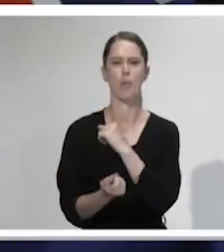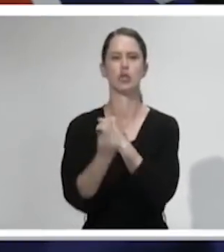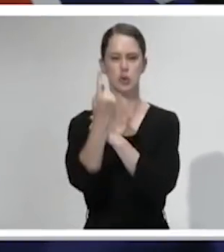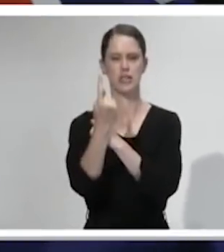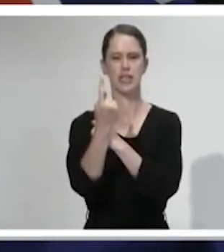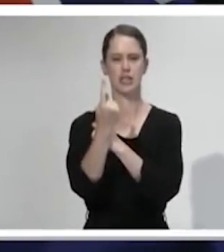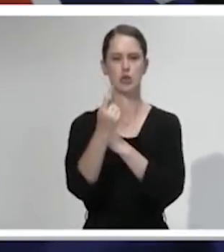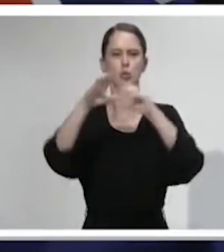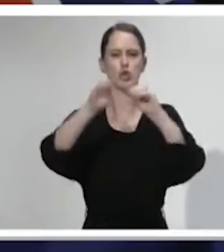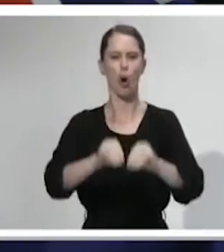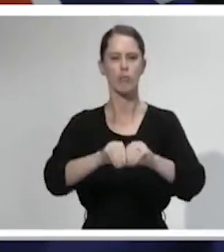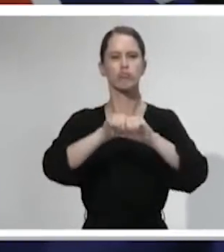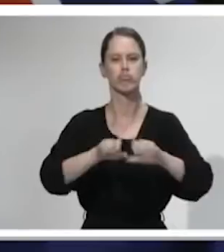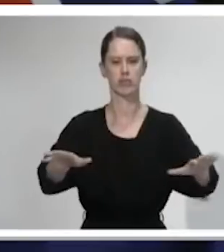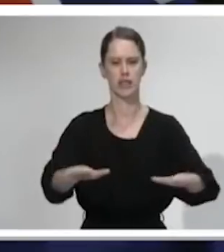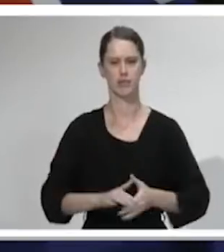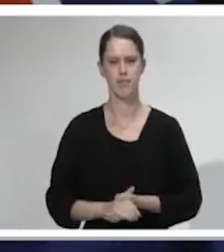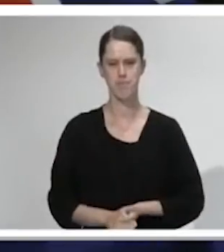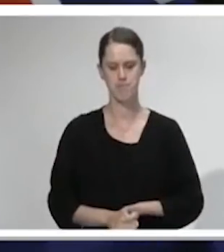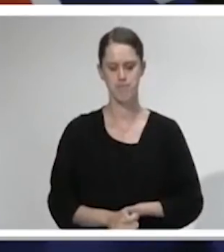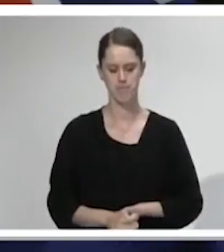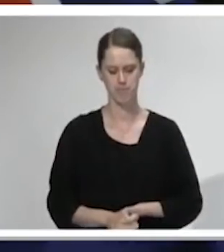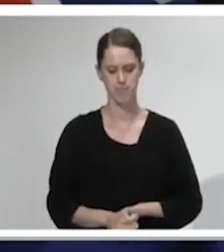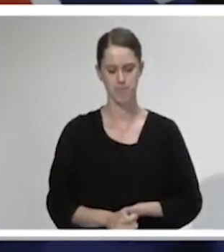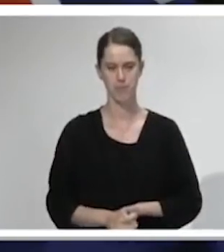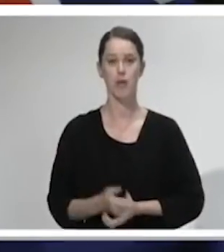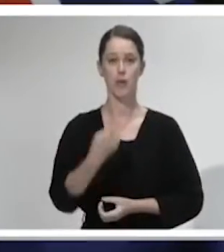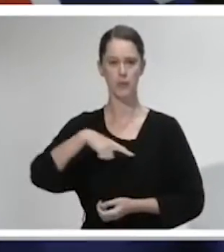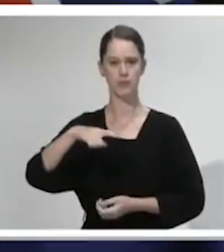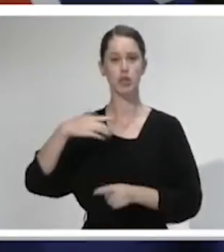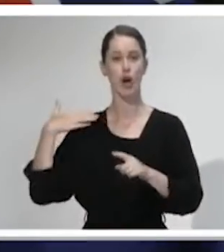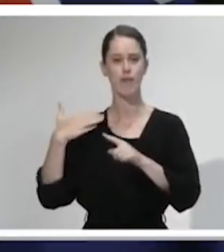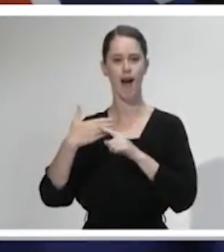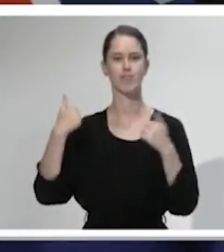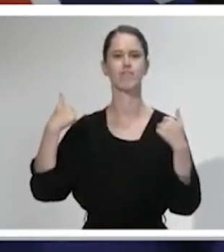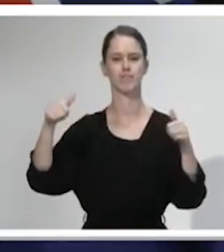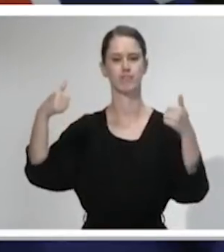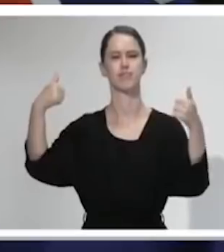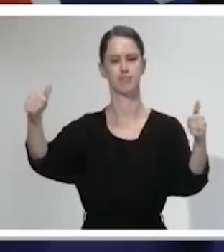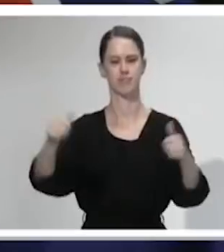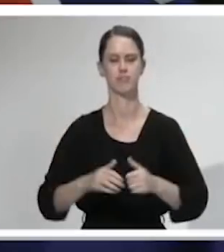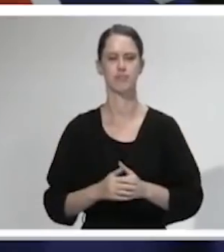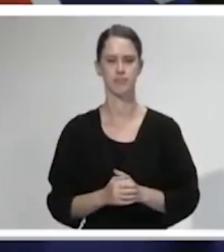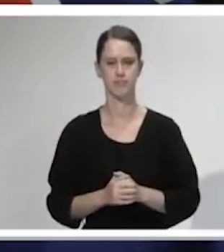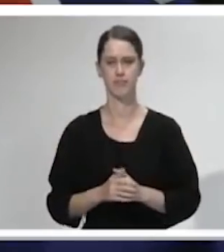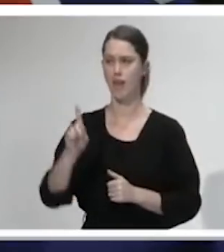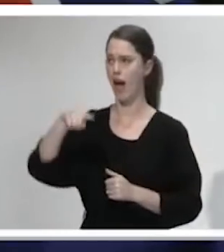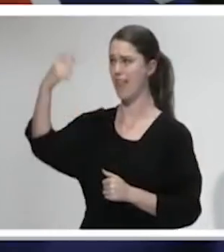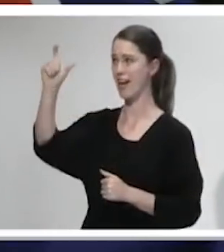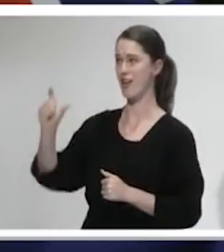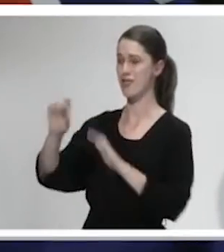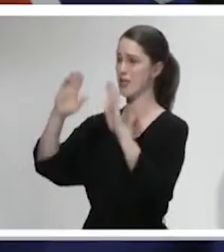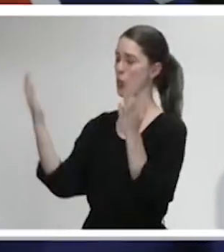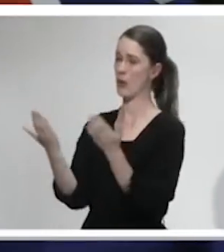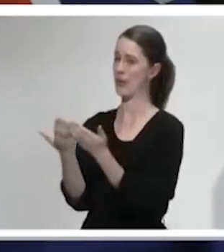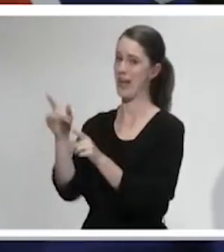of stamping out the virus. And it has. We have done what very few countries have been